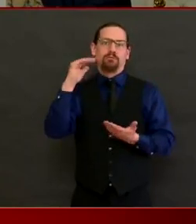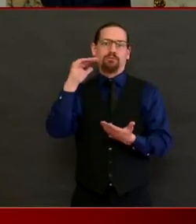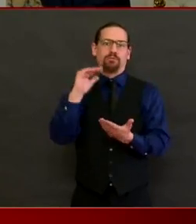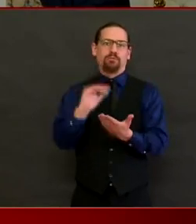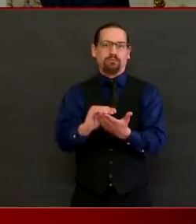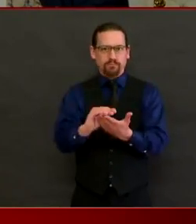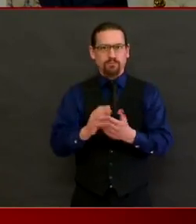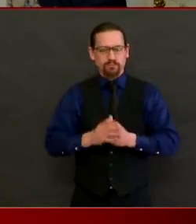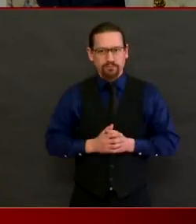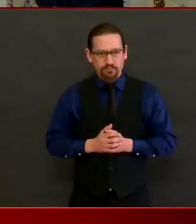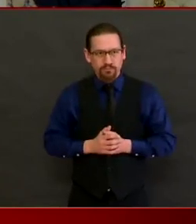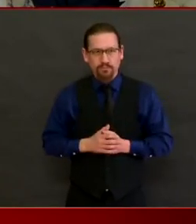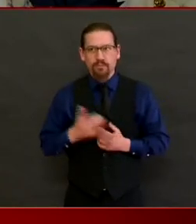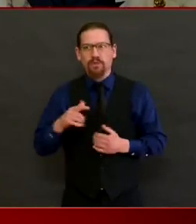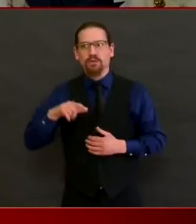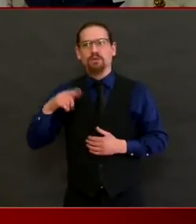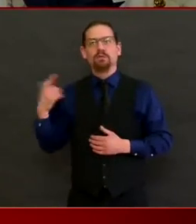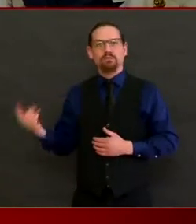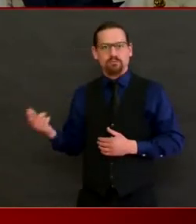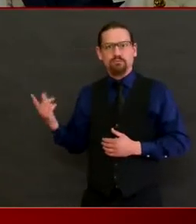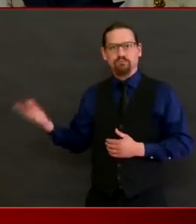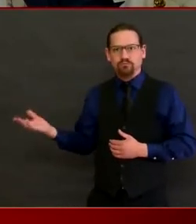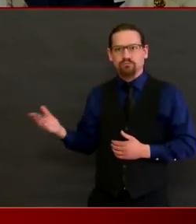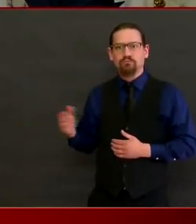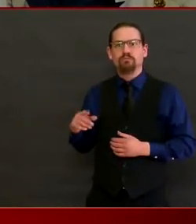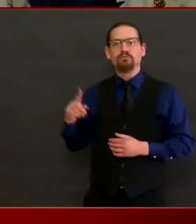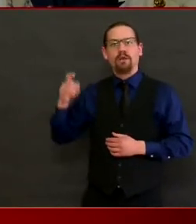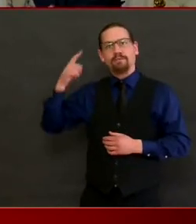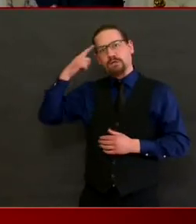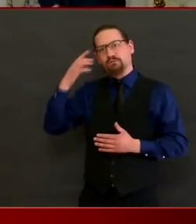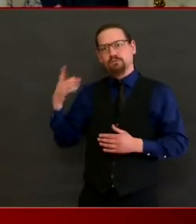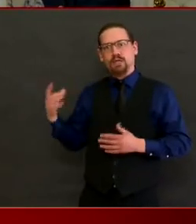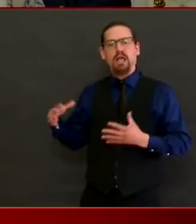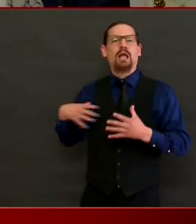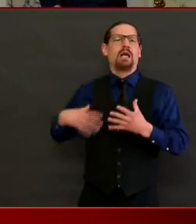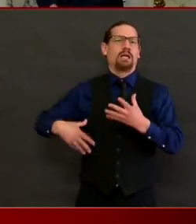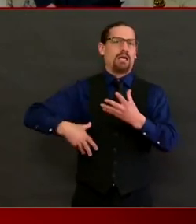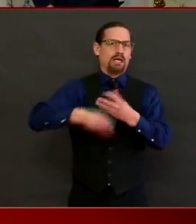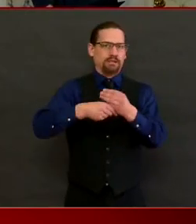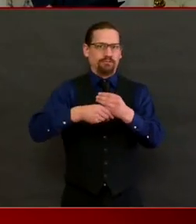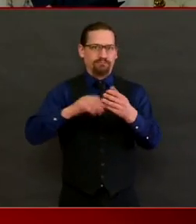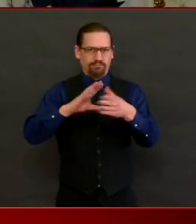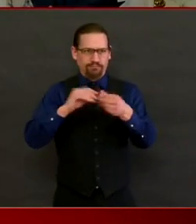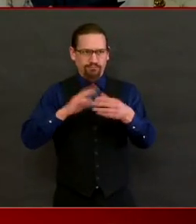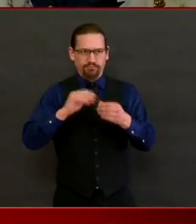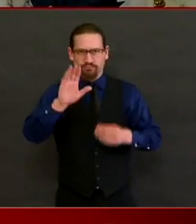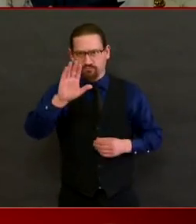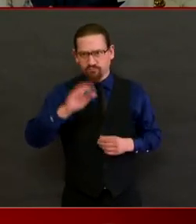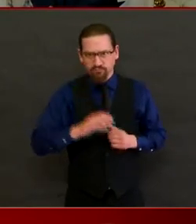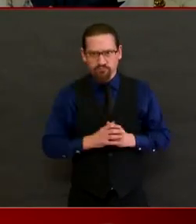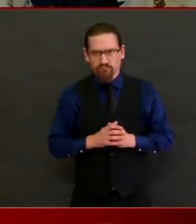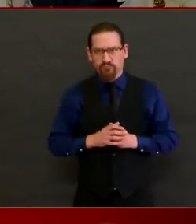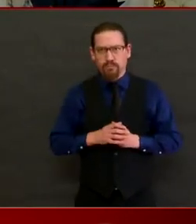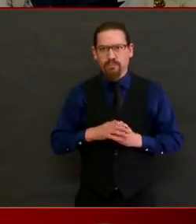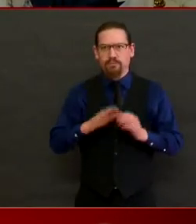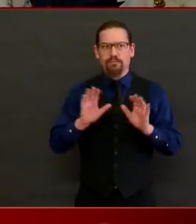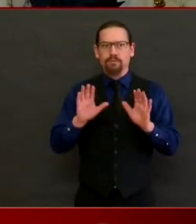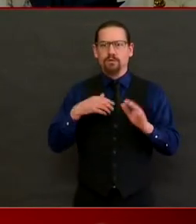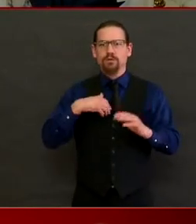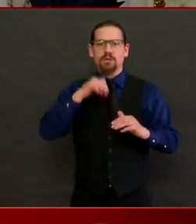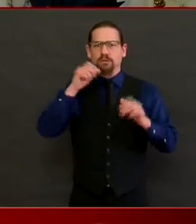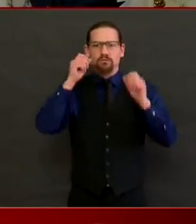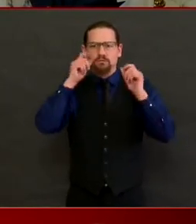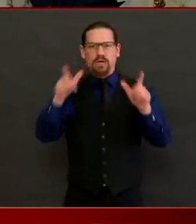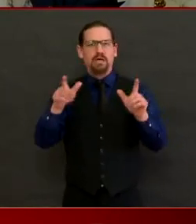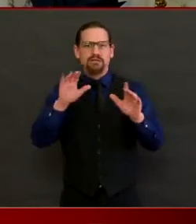So thank you for the question. I'll add on to that. I am not entirely surprised. As Dr. Burke said, Rhode